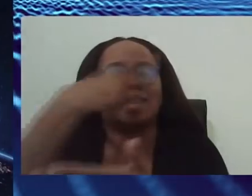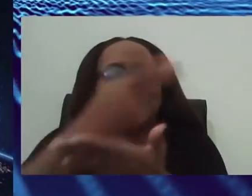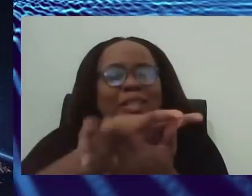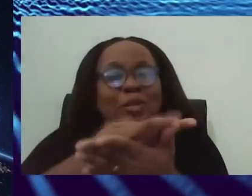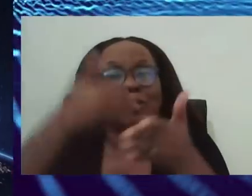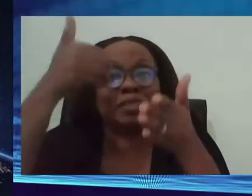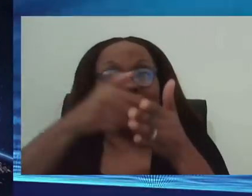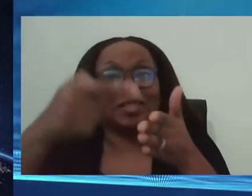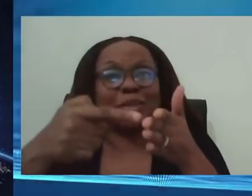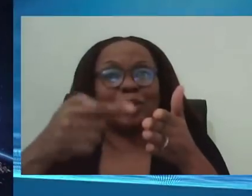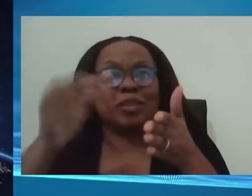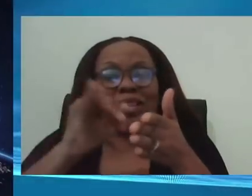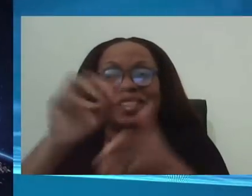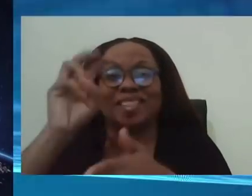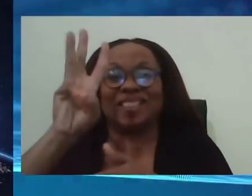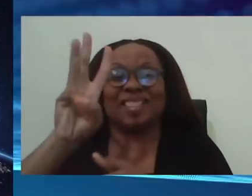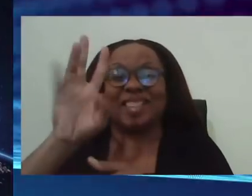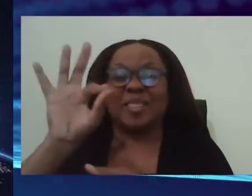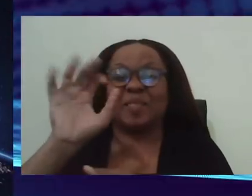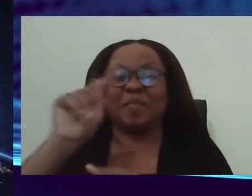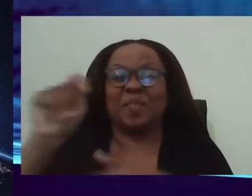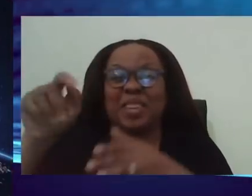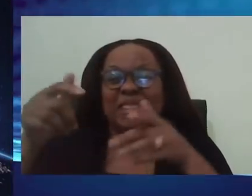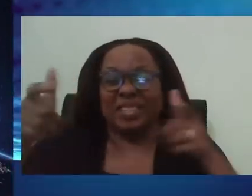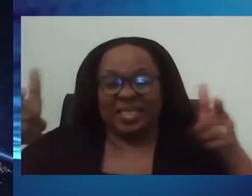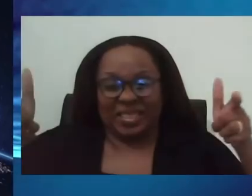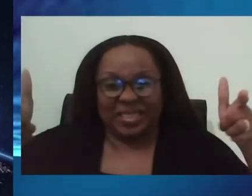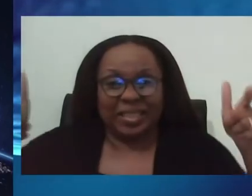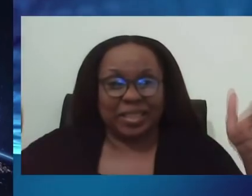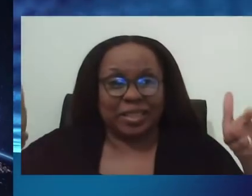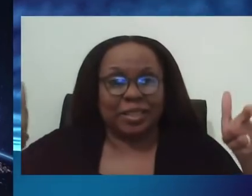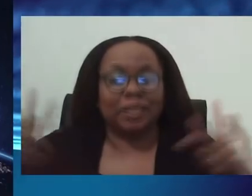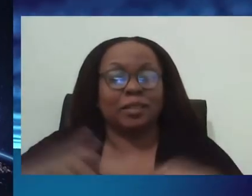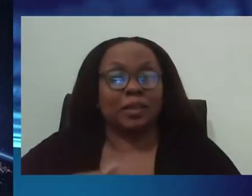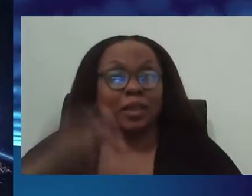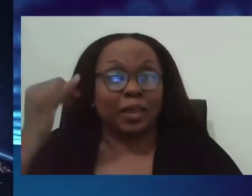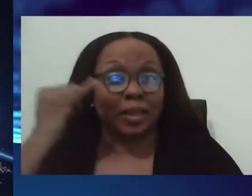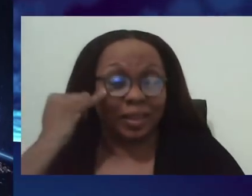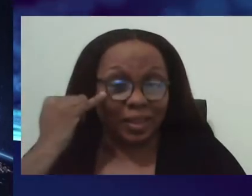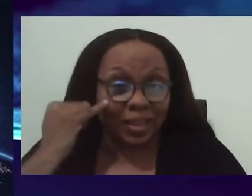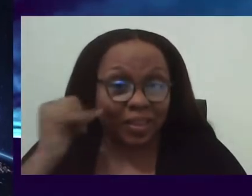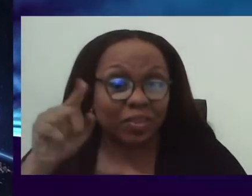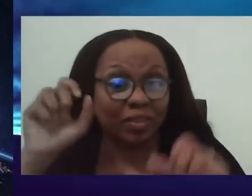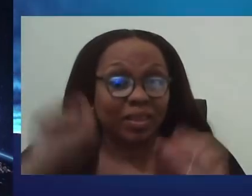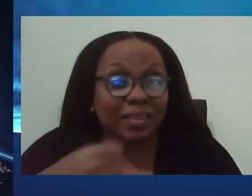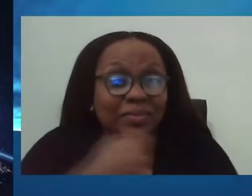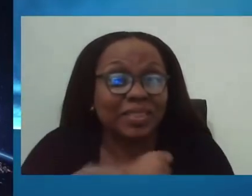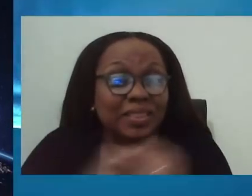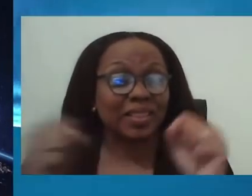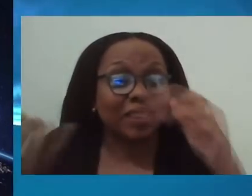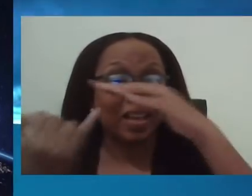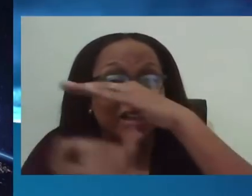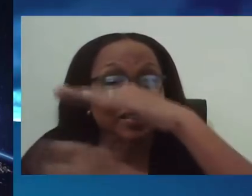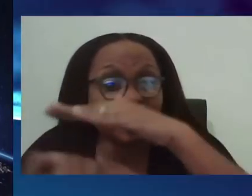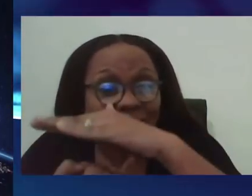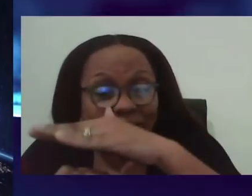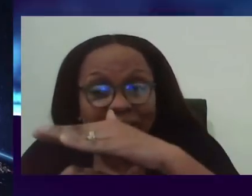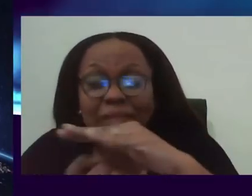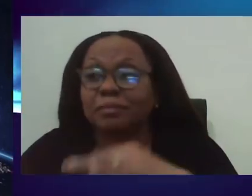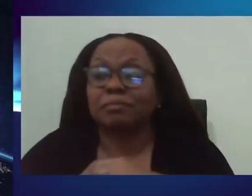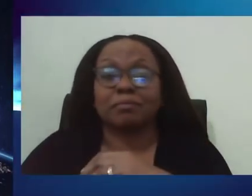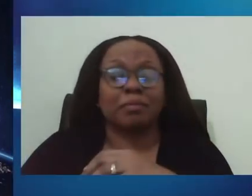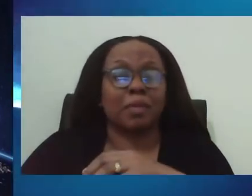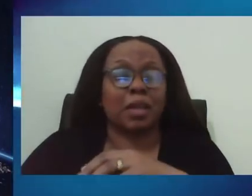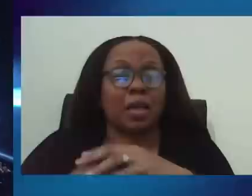if you, you are unable to have that sort of spacing within your home setting to be able to safely isolate and the non-positive persons